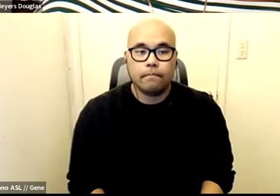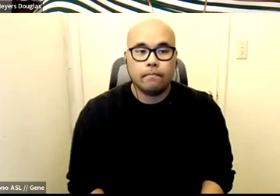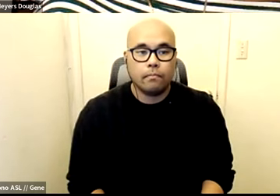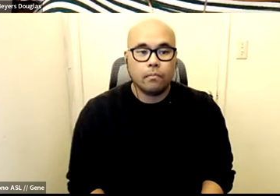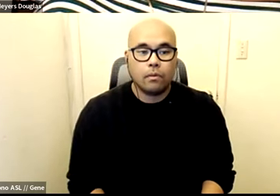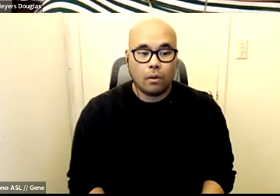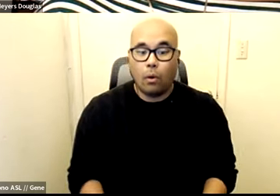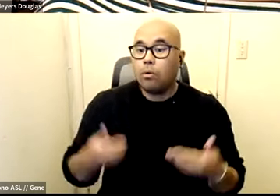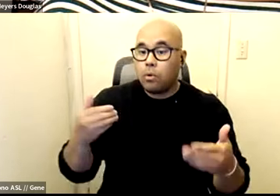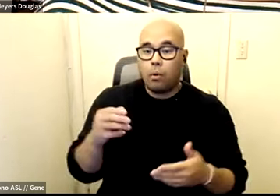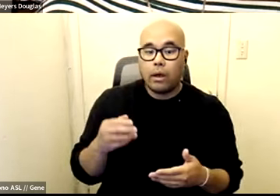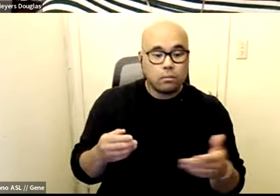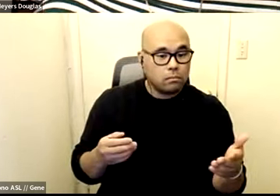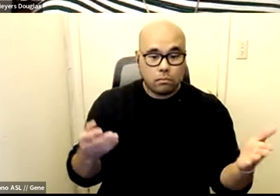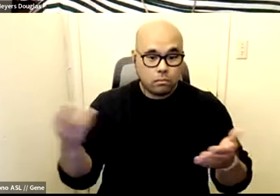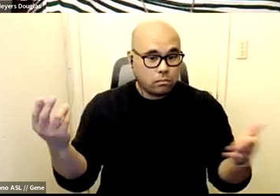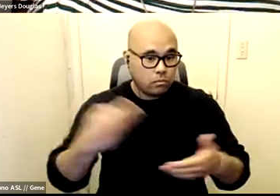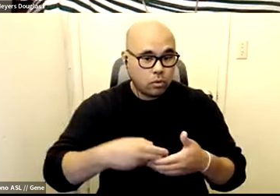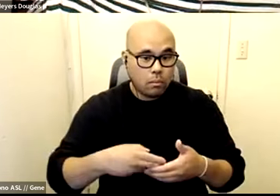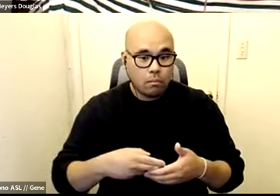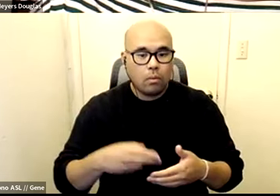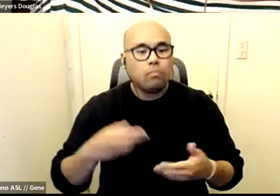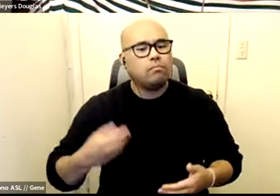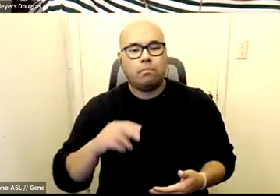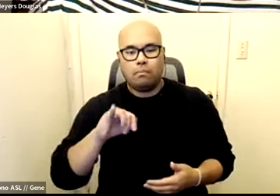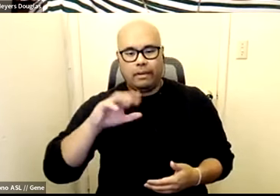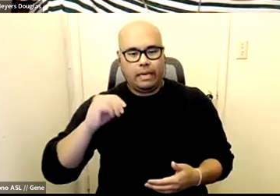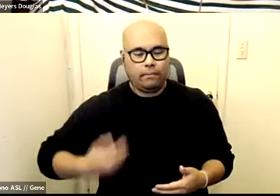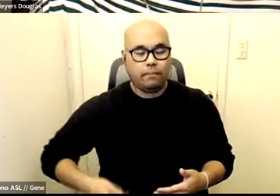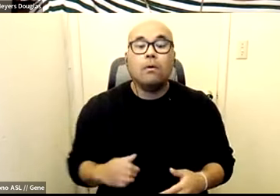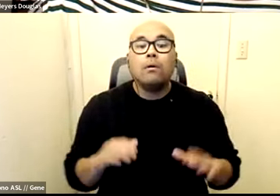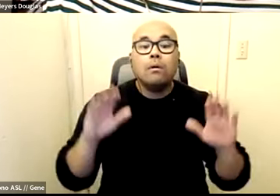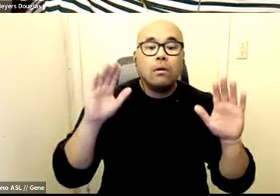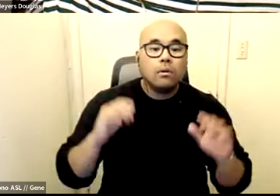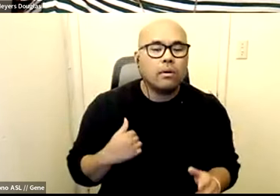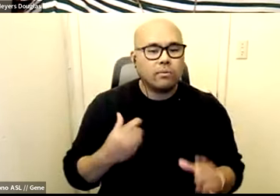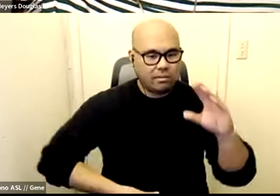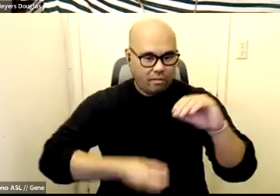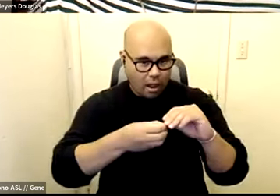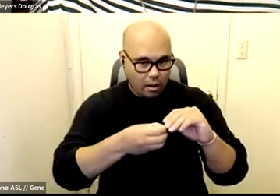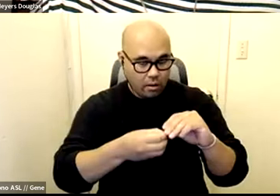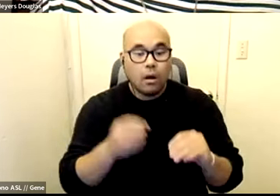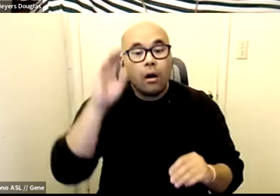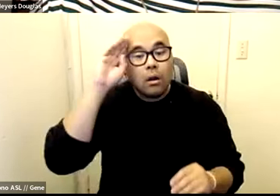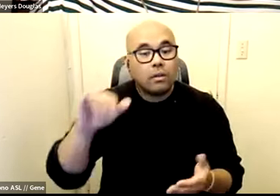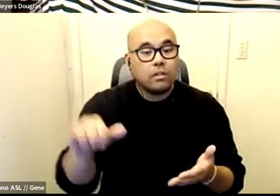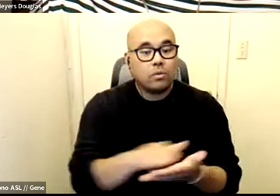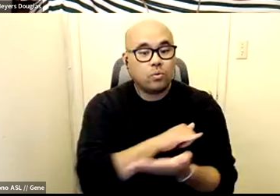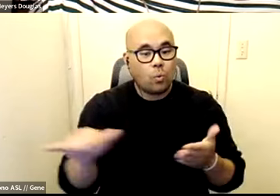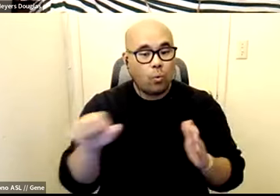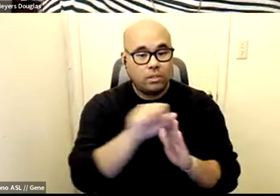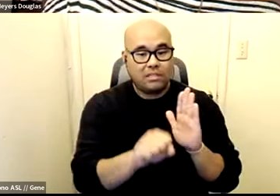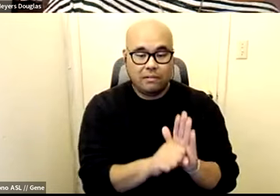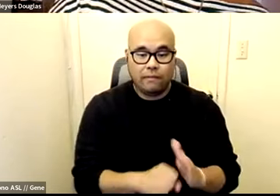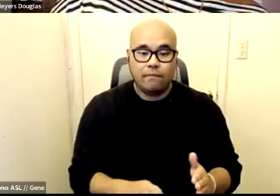Come on in, Kim. Yeah, if I can just add to that. So what we know is in New York State, we have some